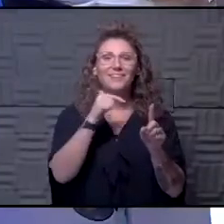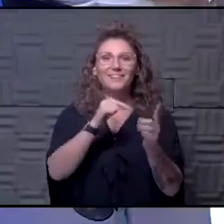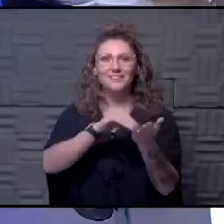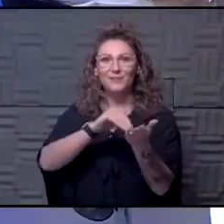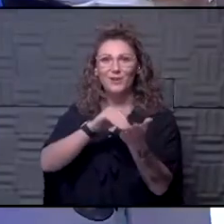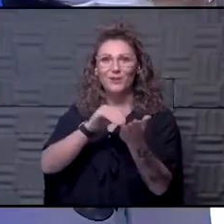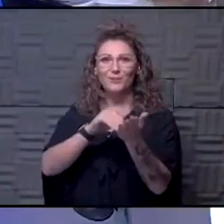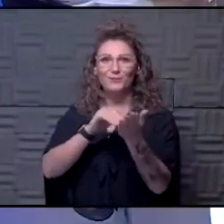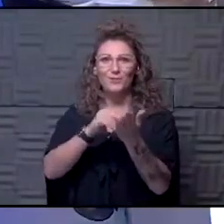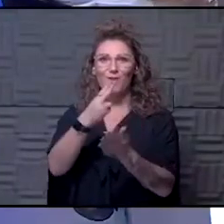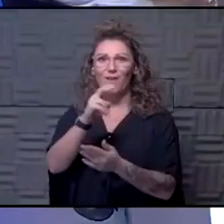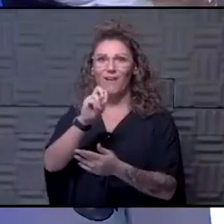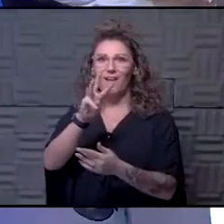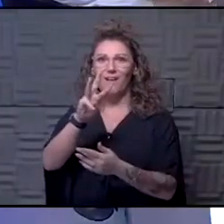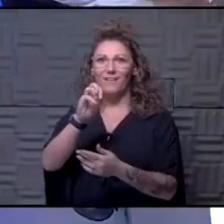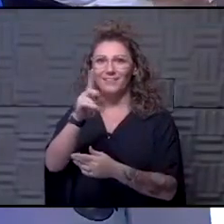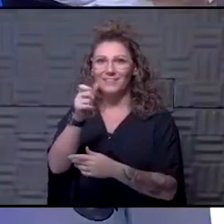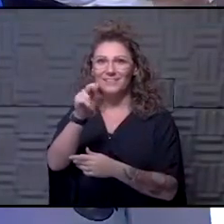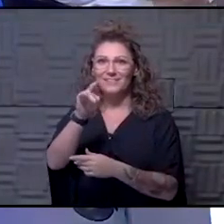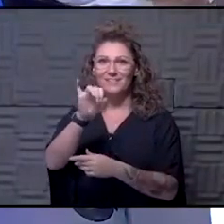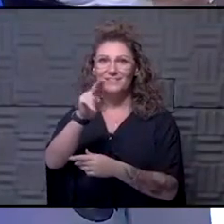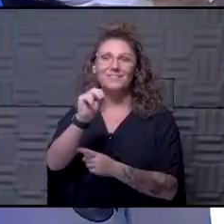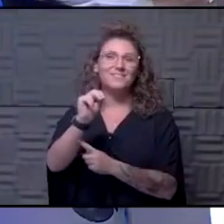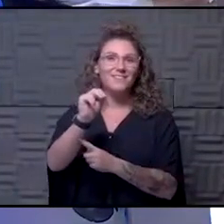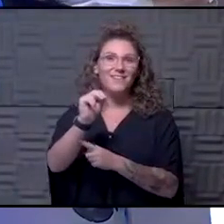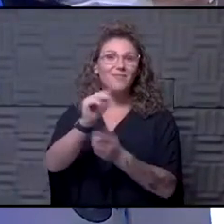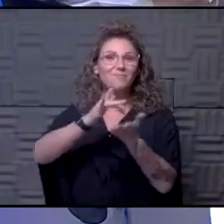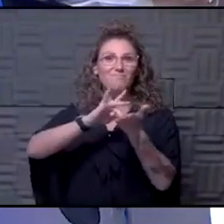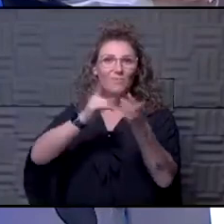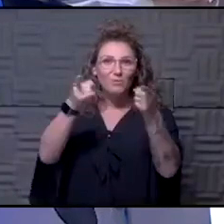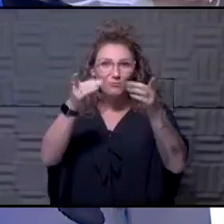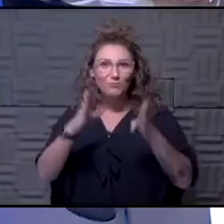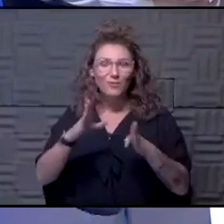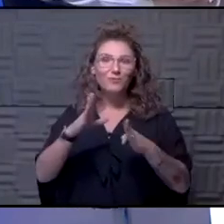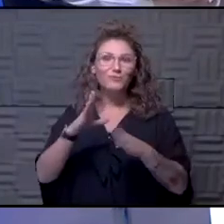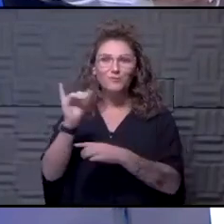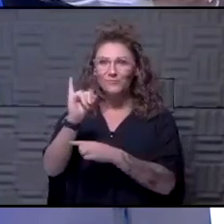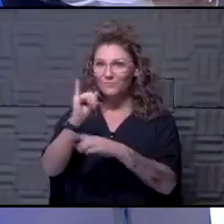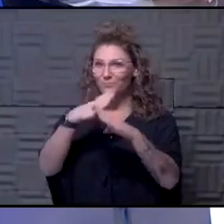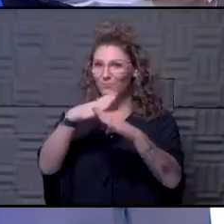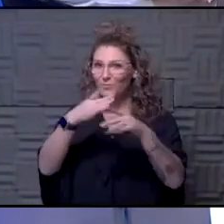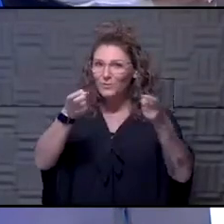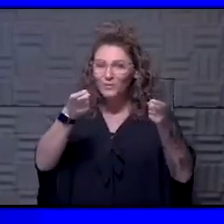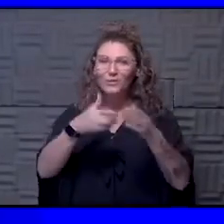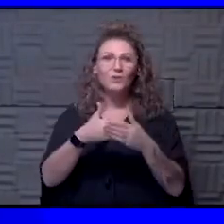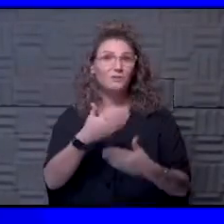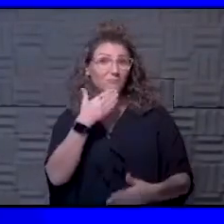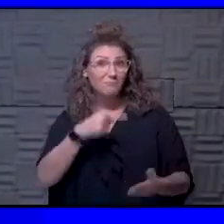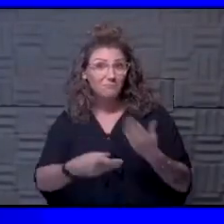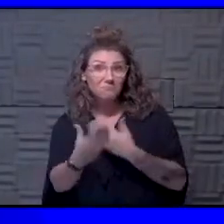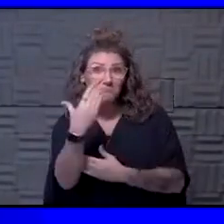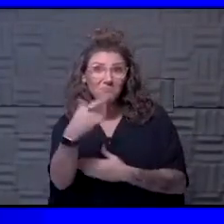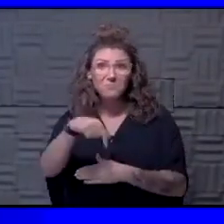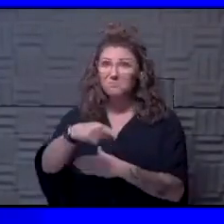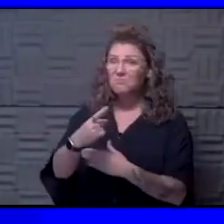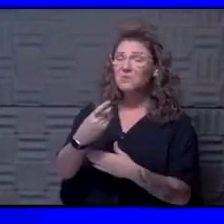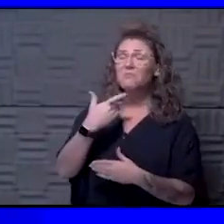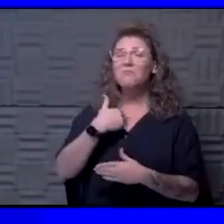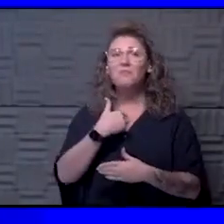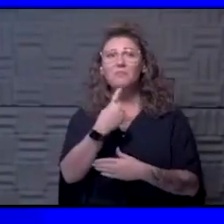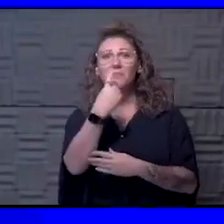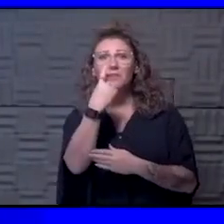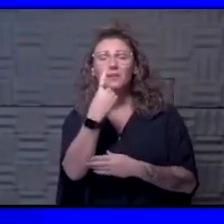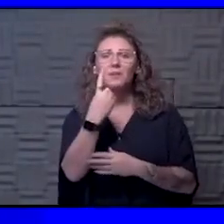man, Dr. Dana Hawkins, Center and Medical Director of Infection Prevention and Control. Hawke, how are we doing this morning? I think we're doing pretty good. You know, I think we are